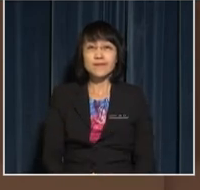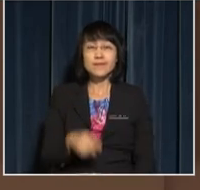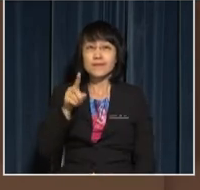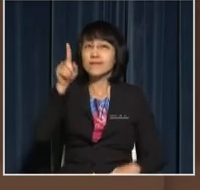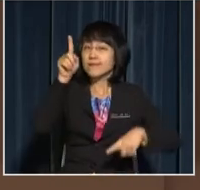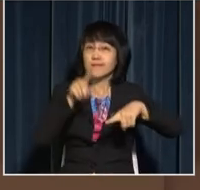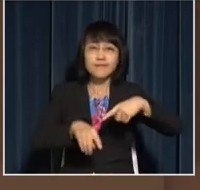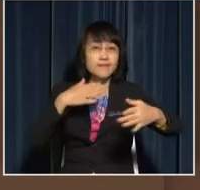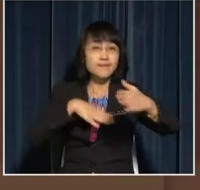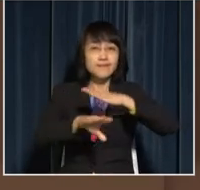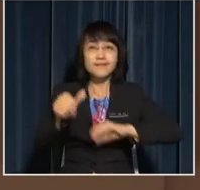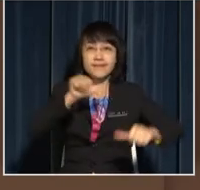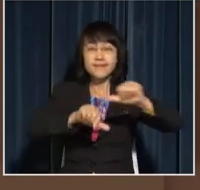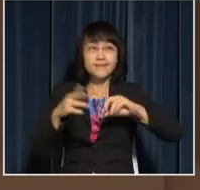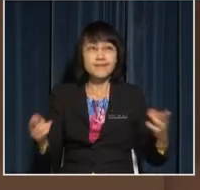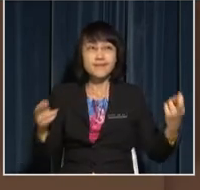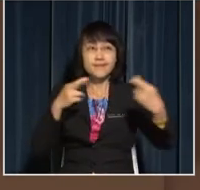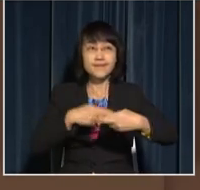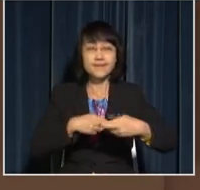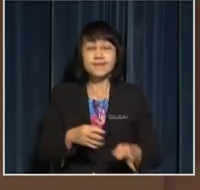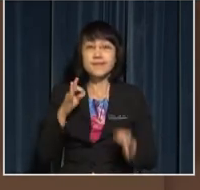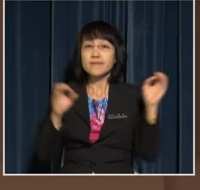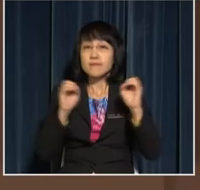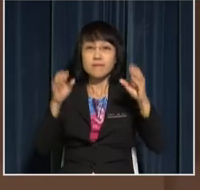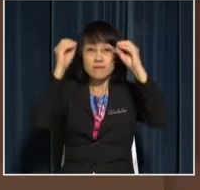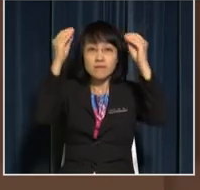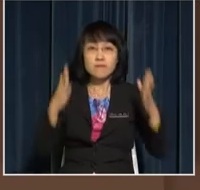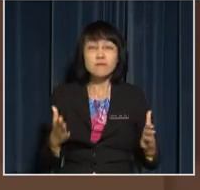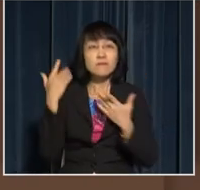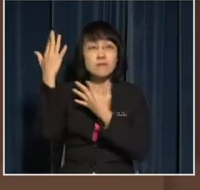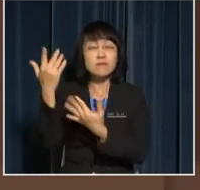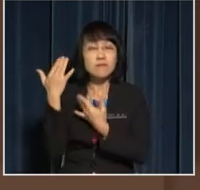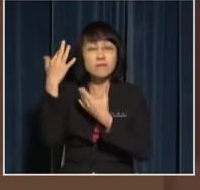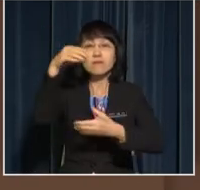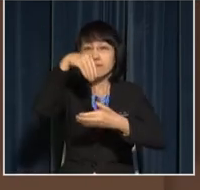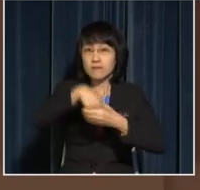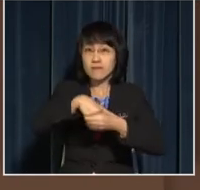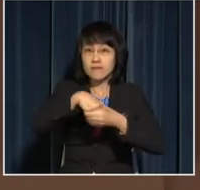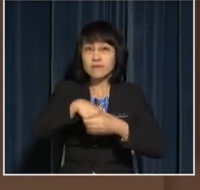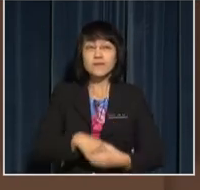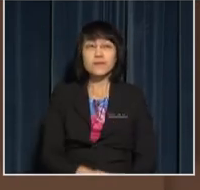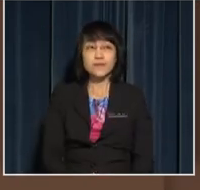You cannot enter the Science Room if there is no teacher waiting for you inside